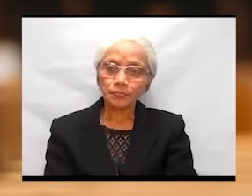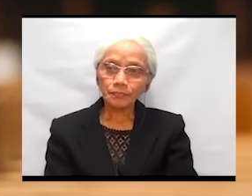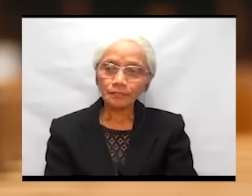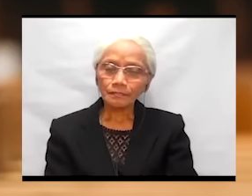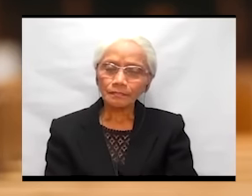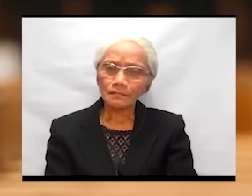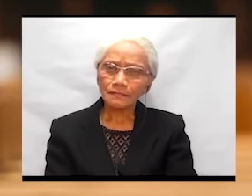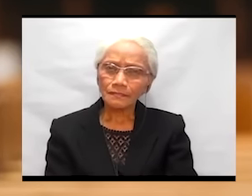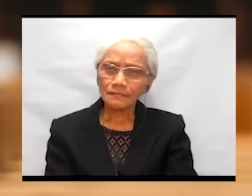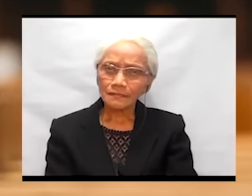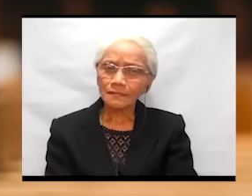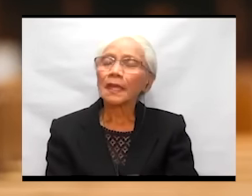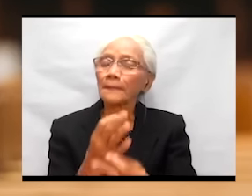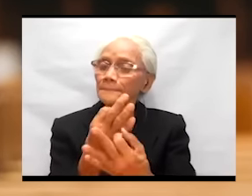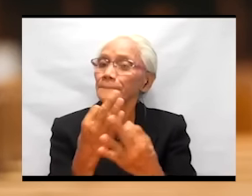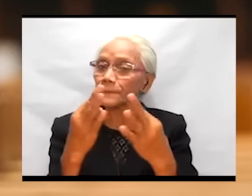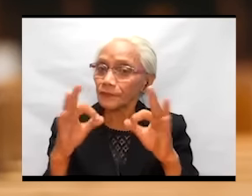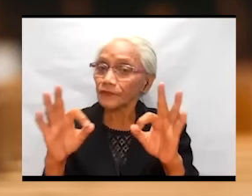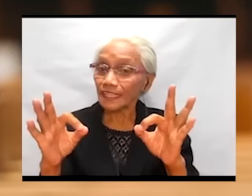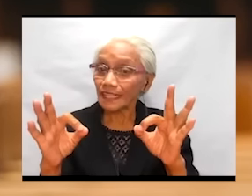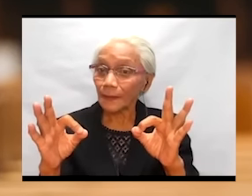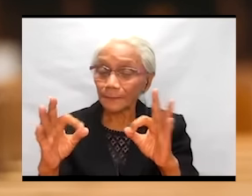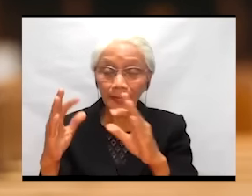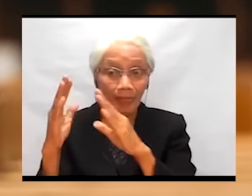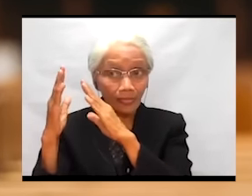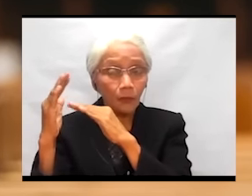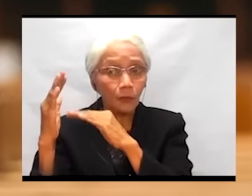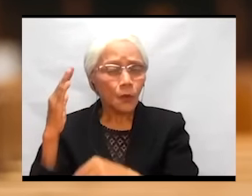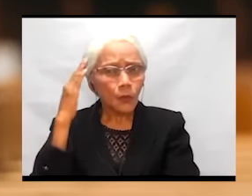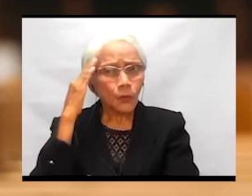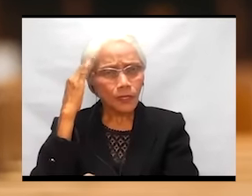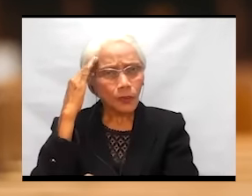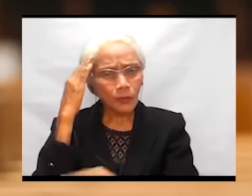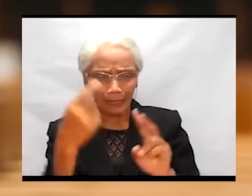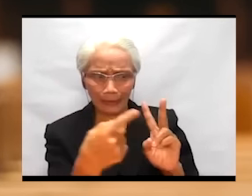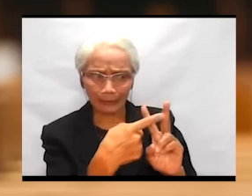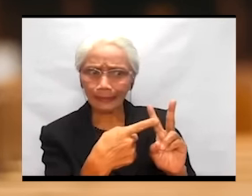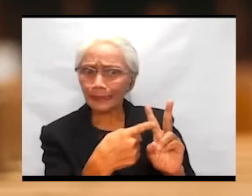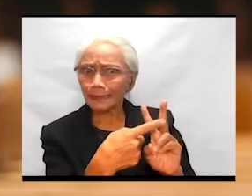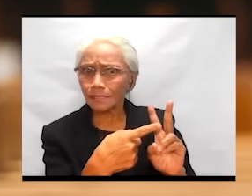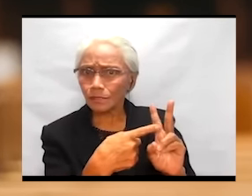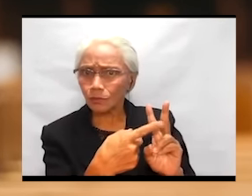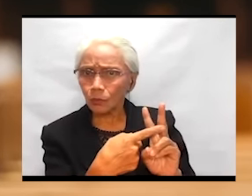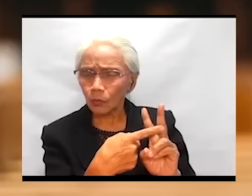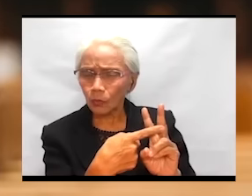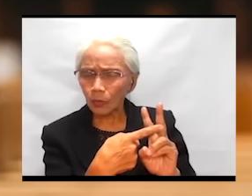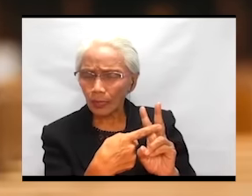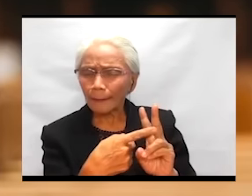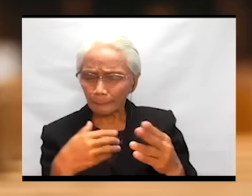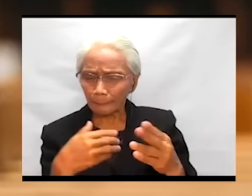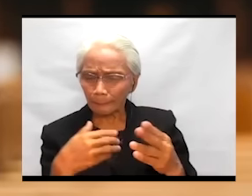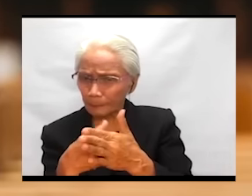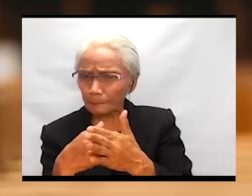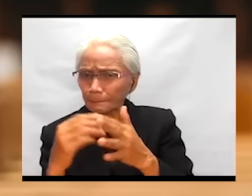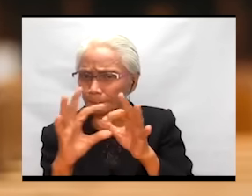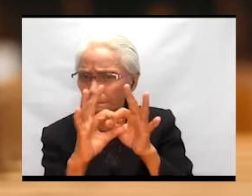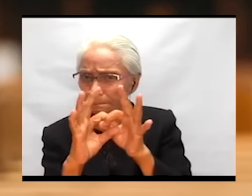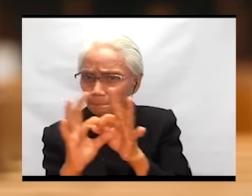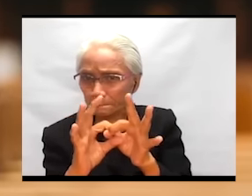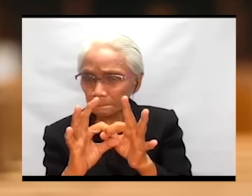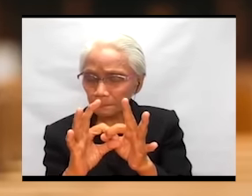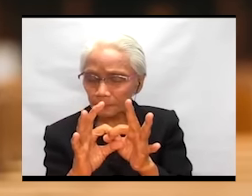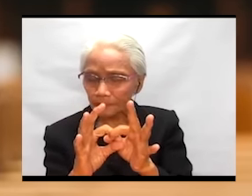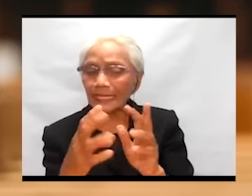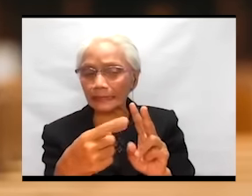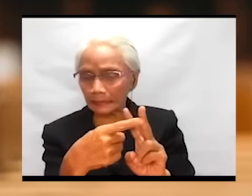Freedom and hope. We know that these two are intimately connected. But